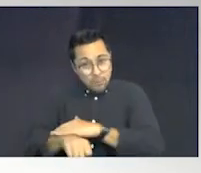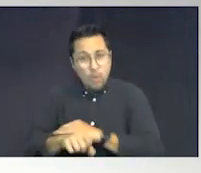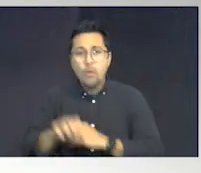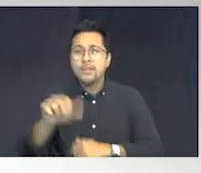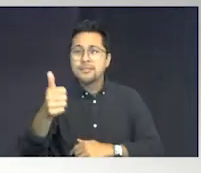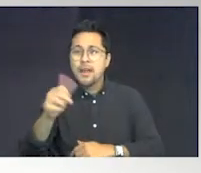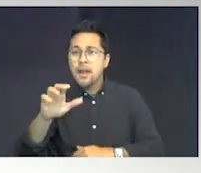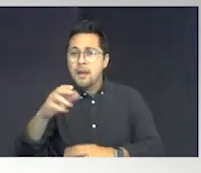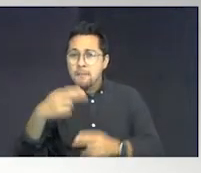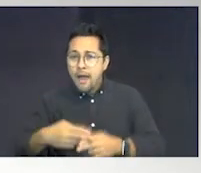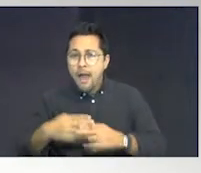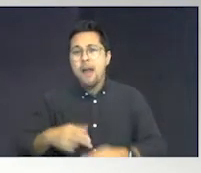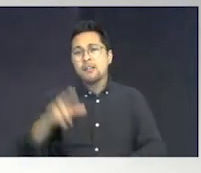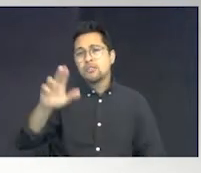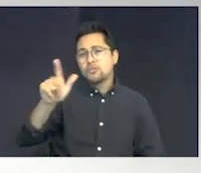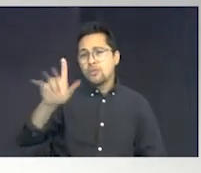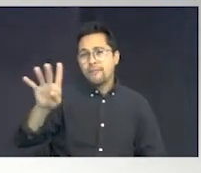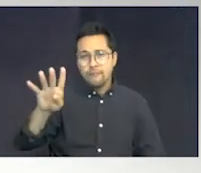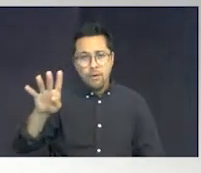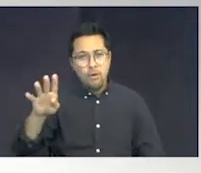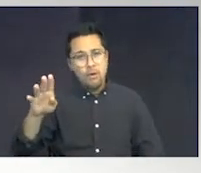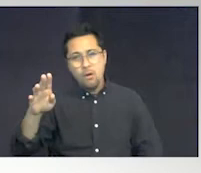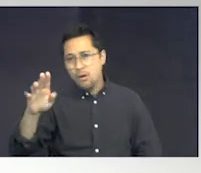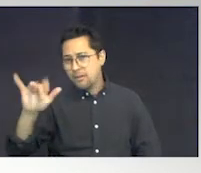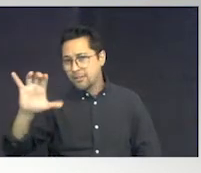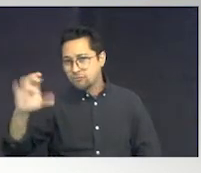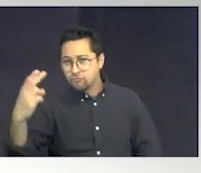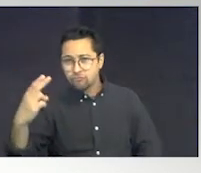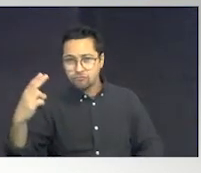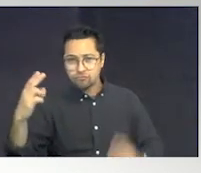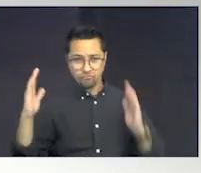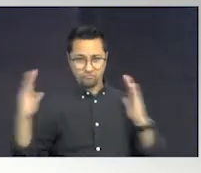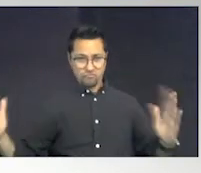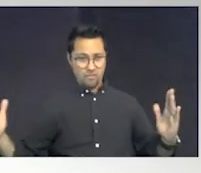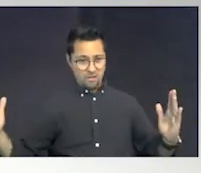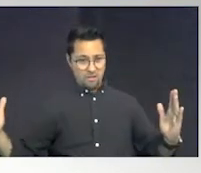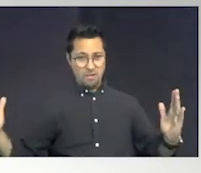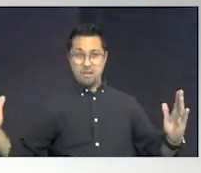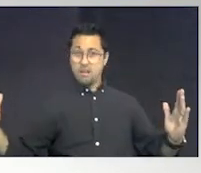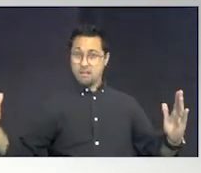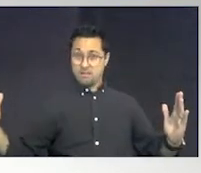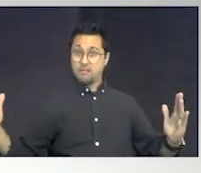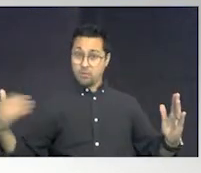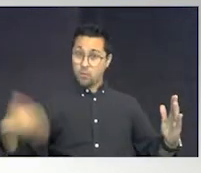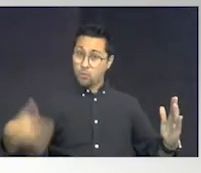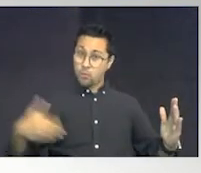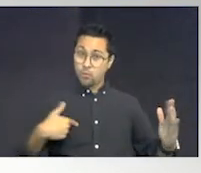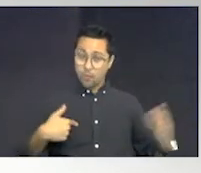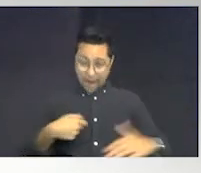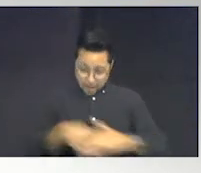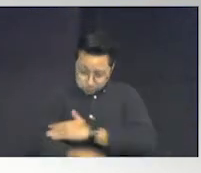pounds, 24 and a half inches long. I birthed a toddler, lady.